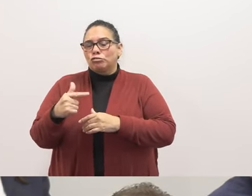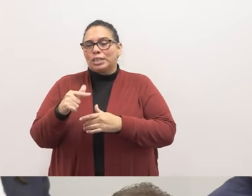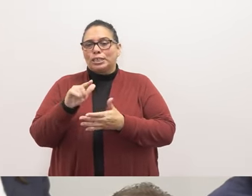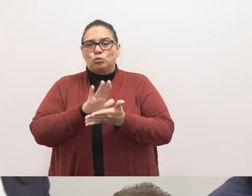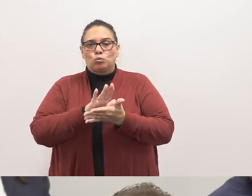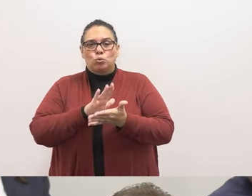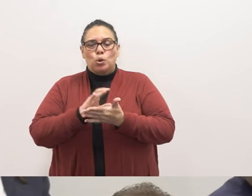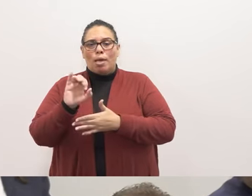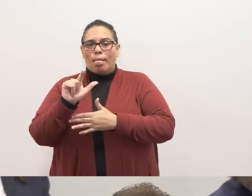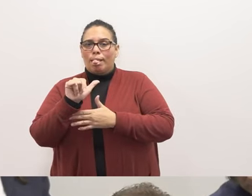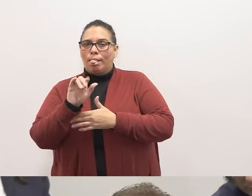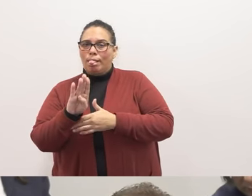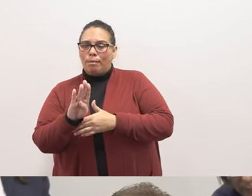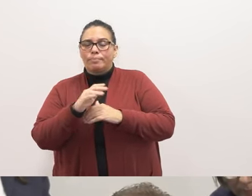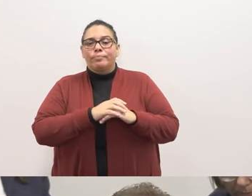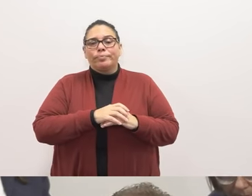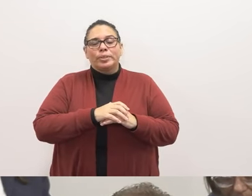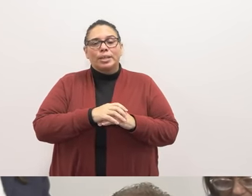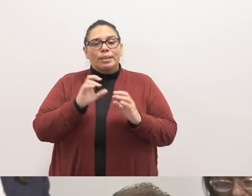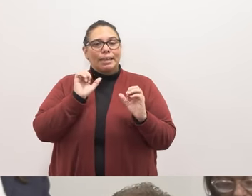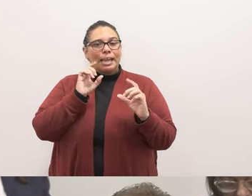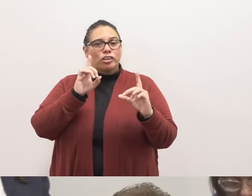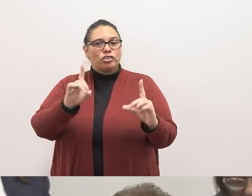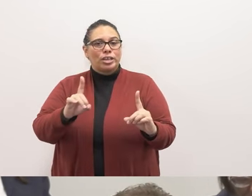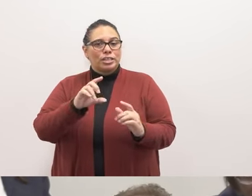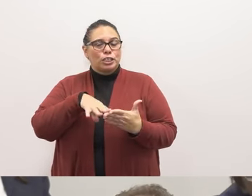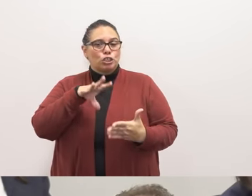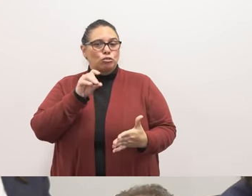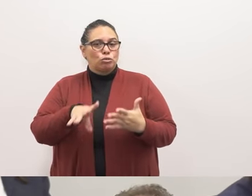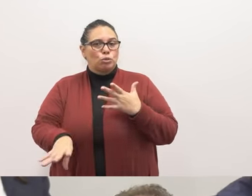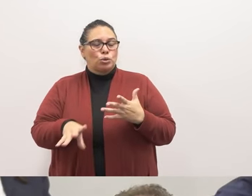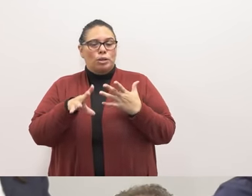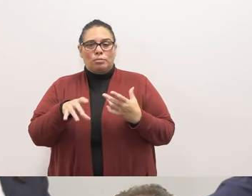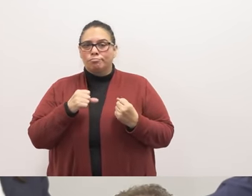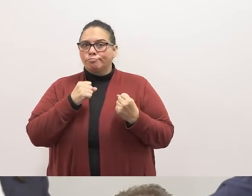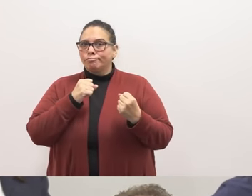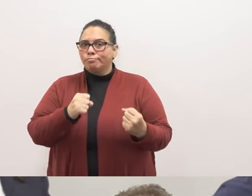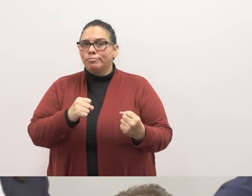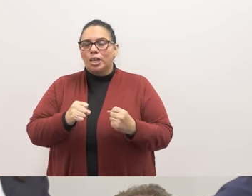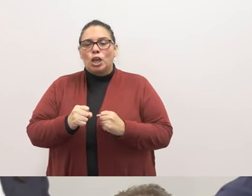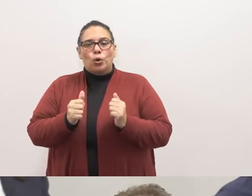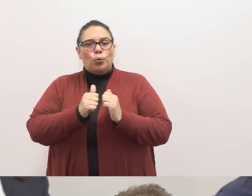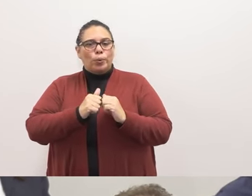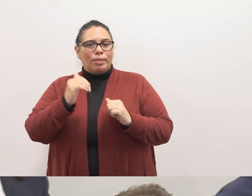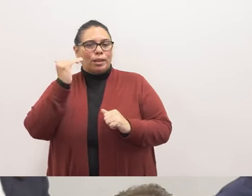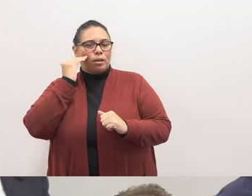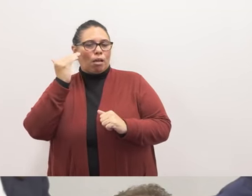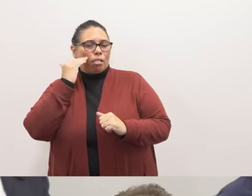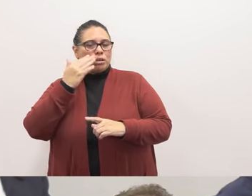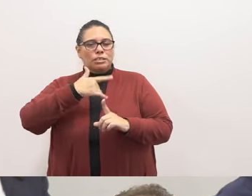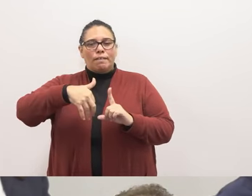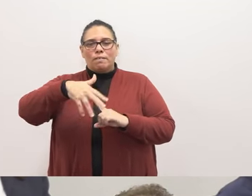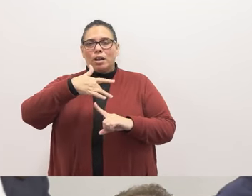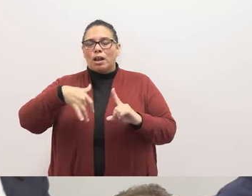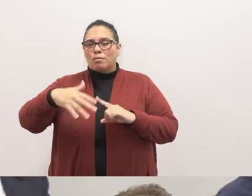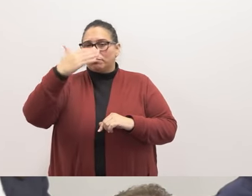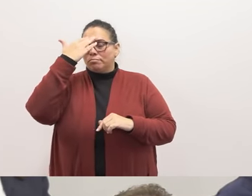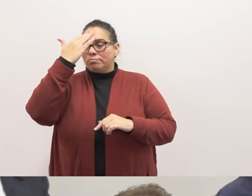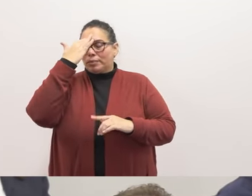With increased district support, the education of our student bodies would be greatly bolstered, along with their knowledge of environmental awareness and related issues.